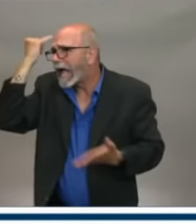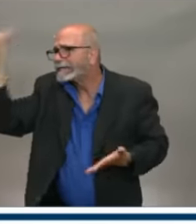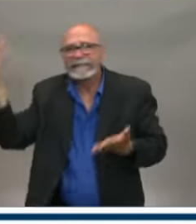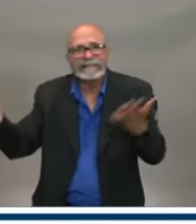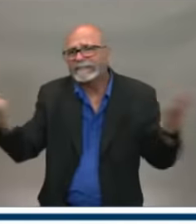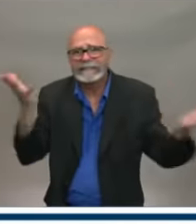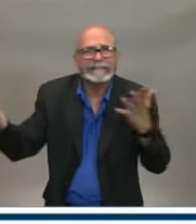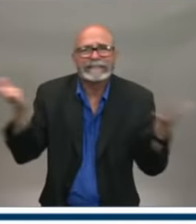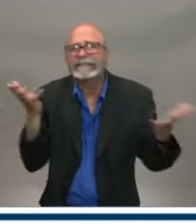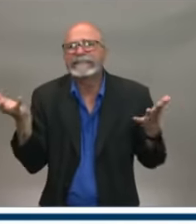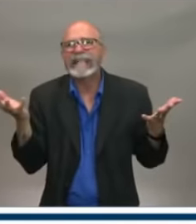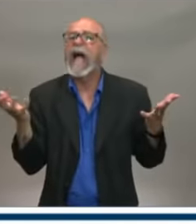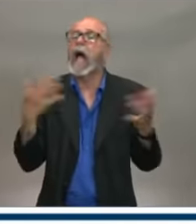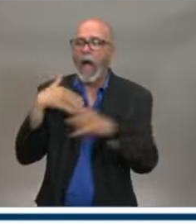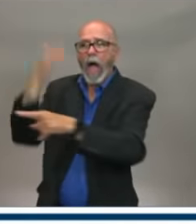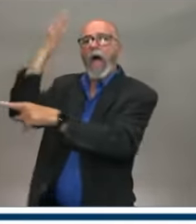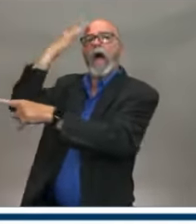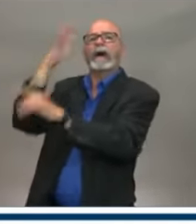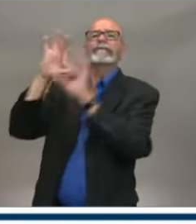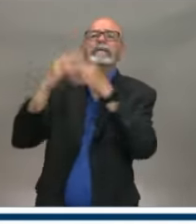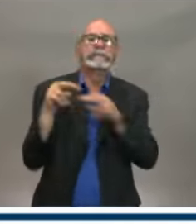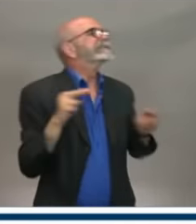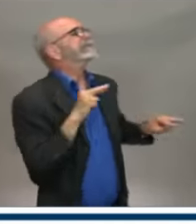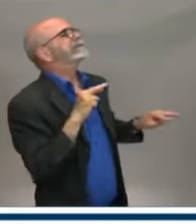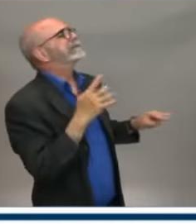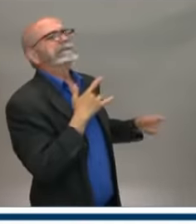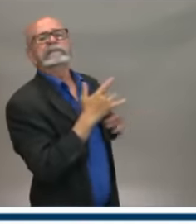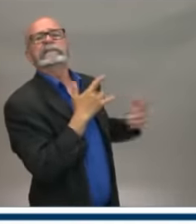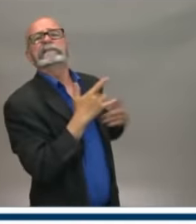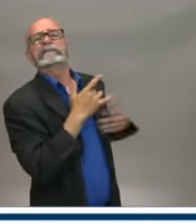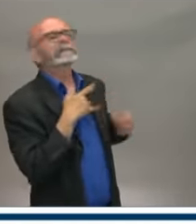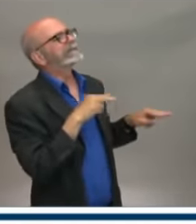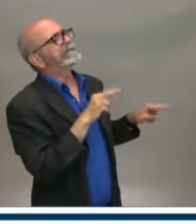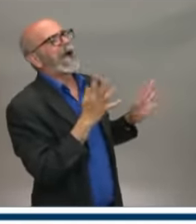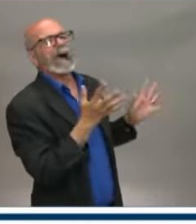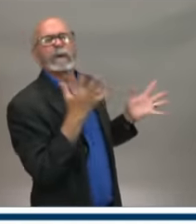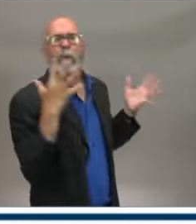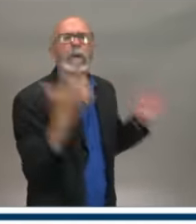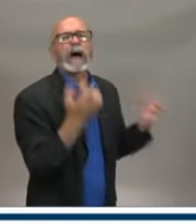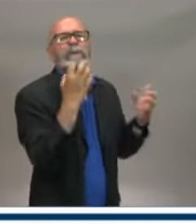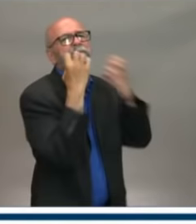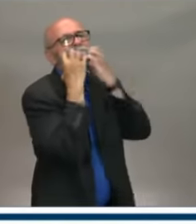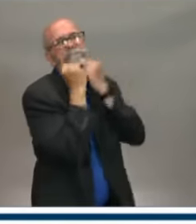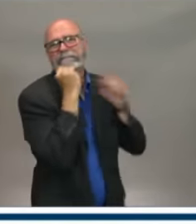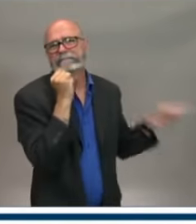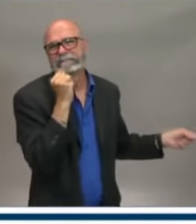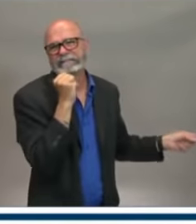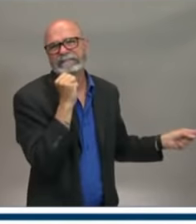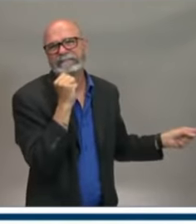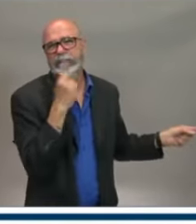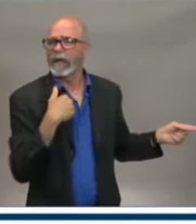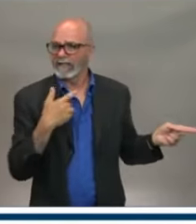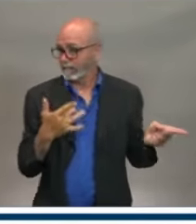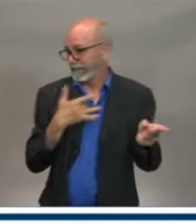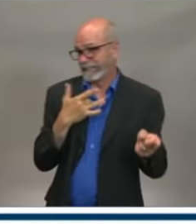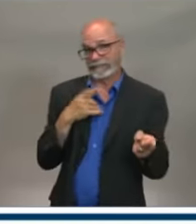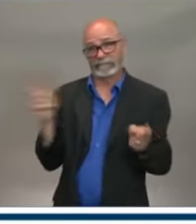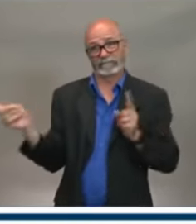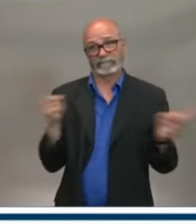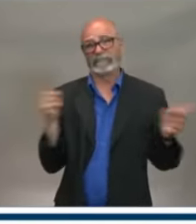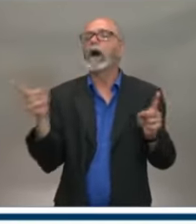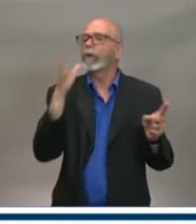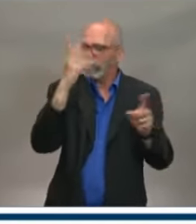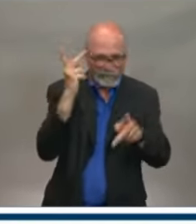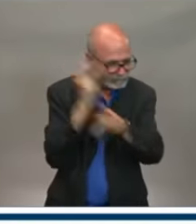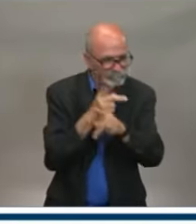the care that their loved one was receiving. But we will, as I believe will happen across the country, there will be a review, particularly